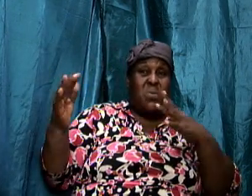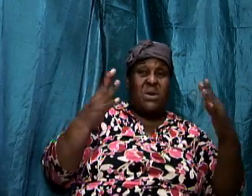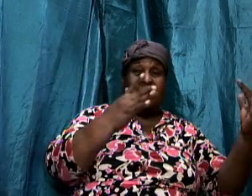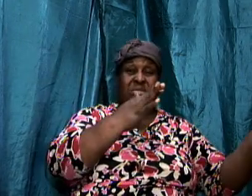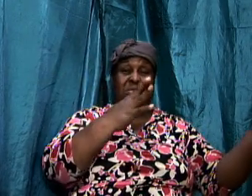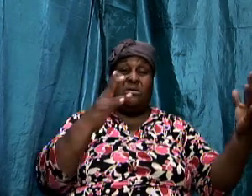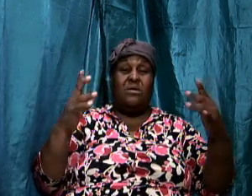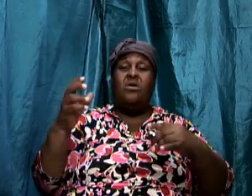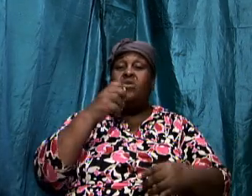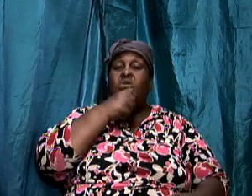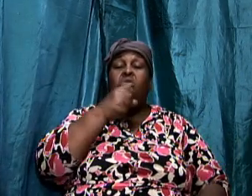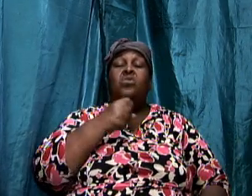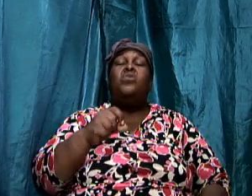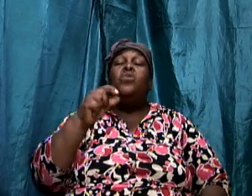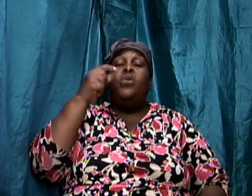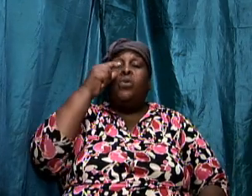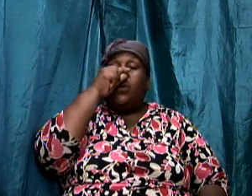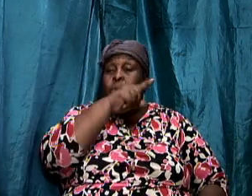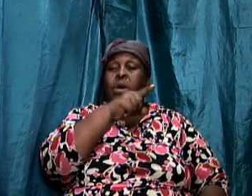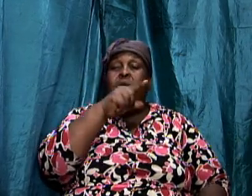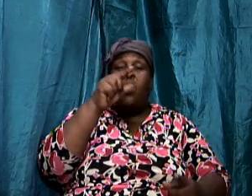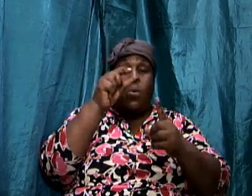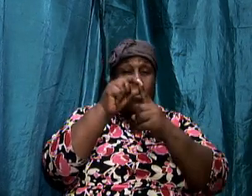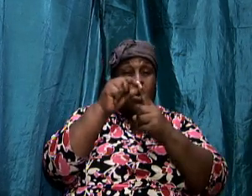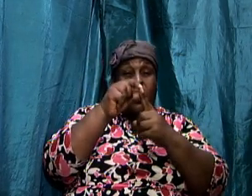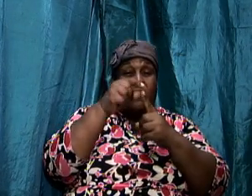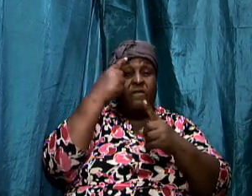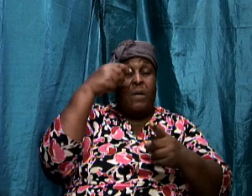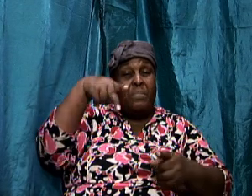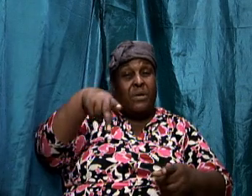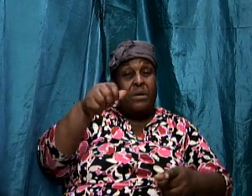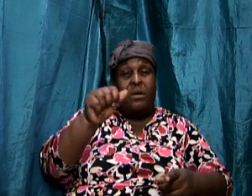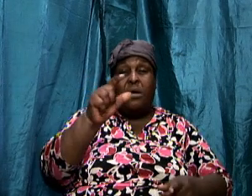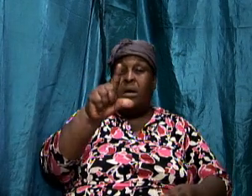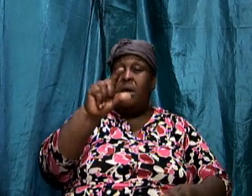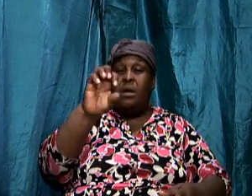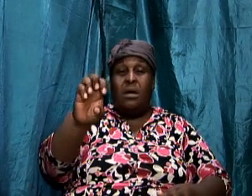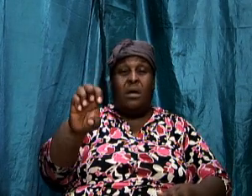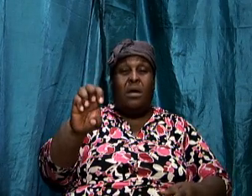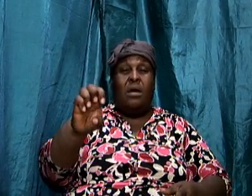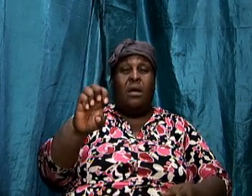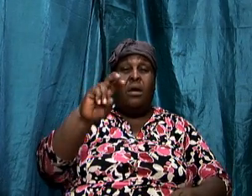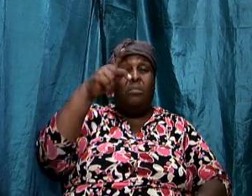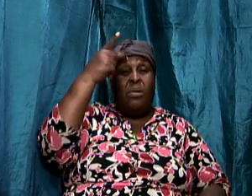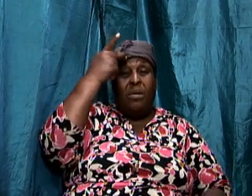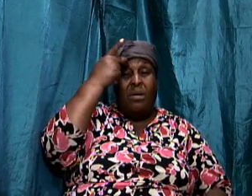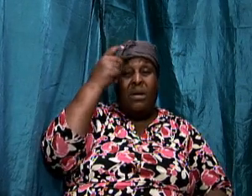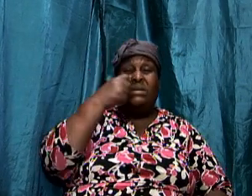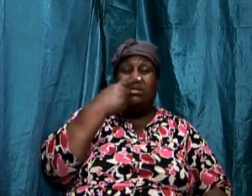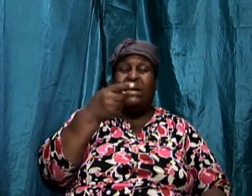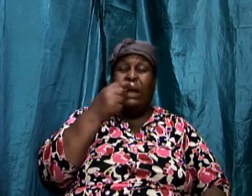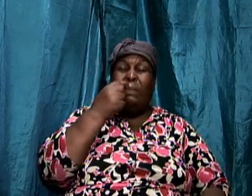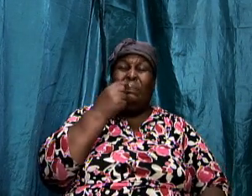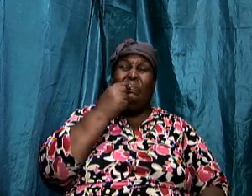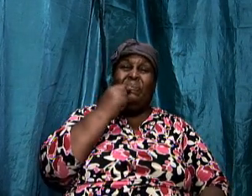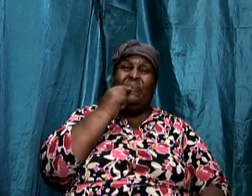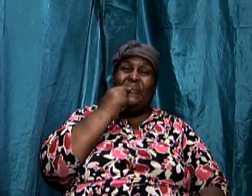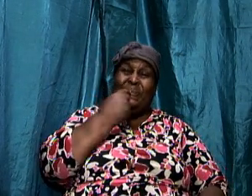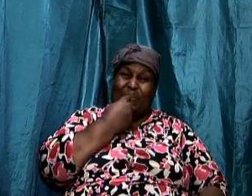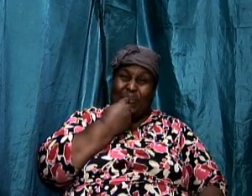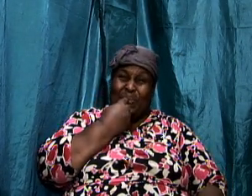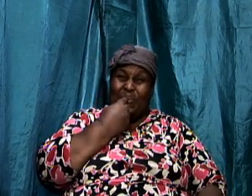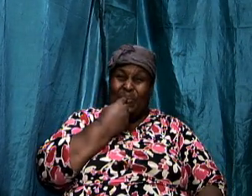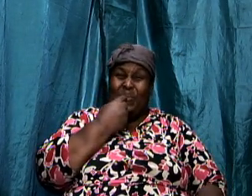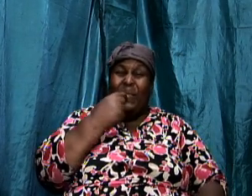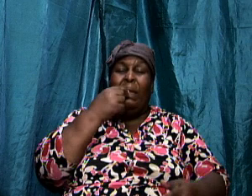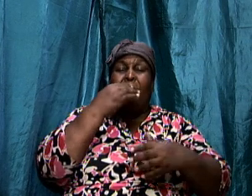greek word for appeal paul is conveying the idea of a bitter intense